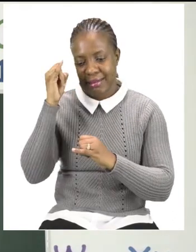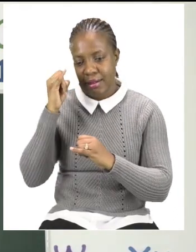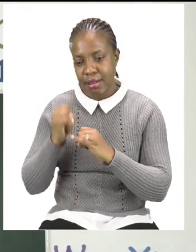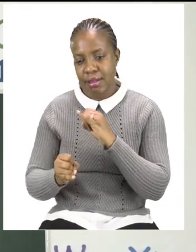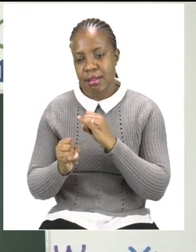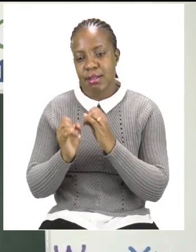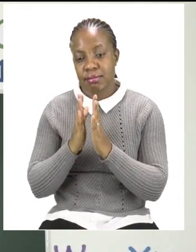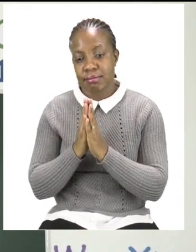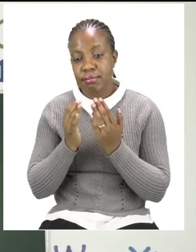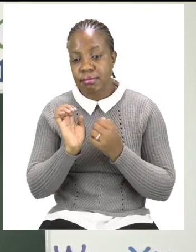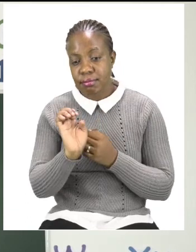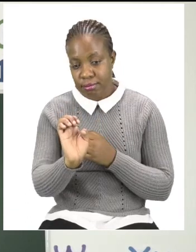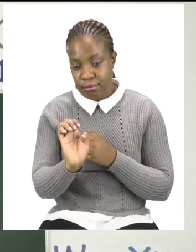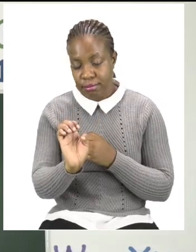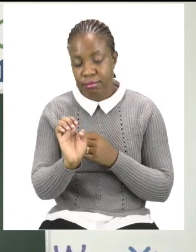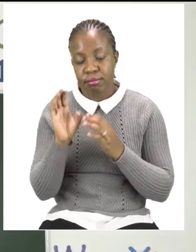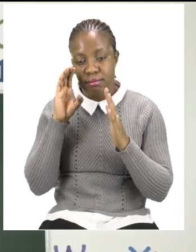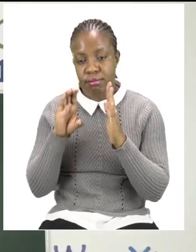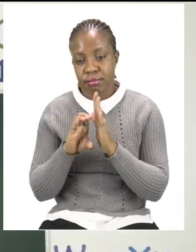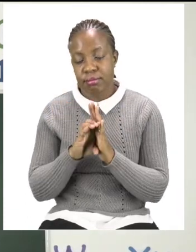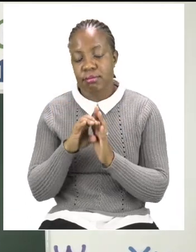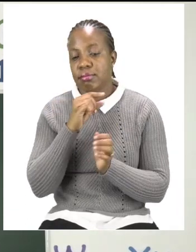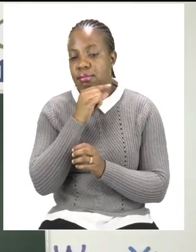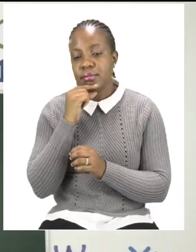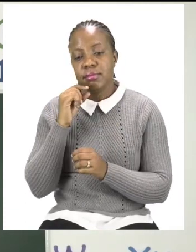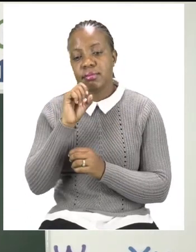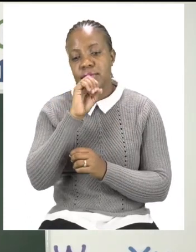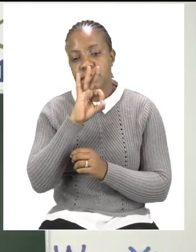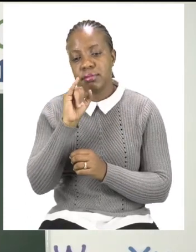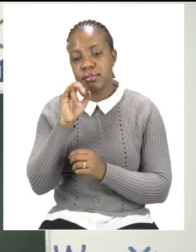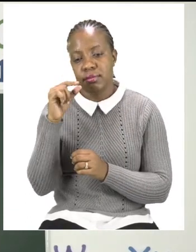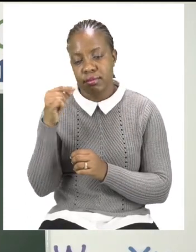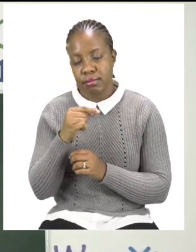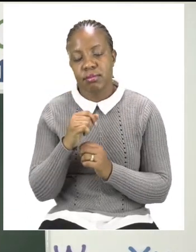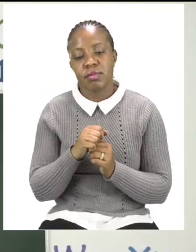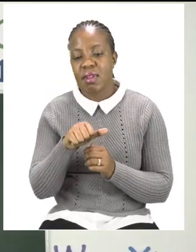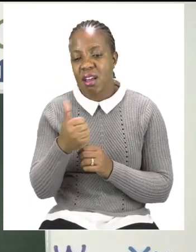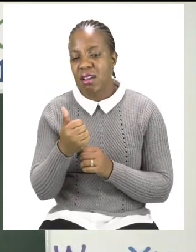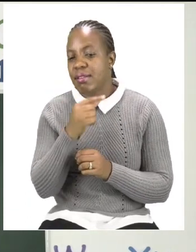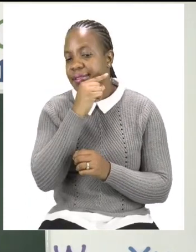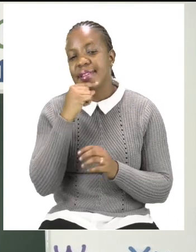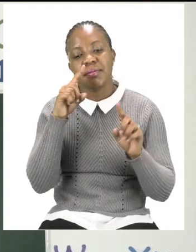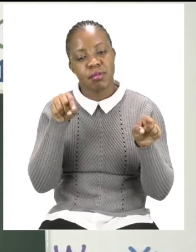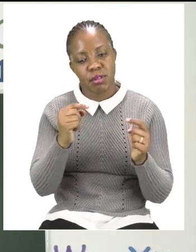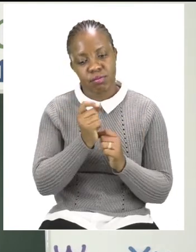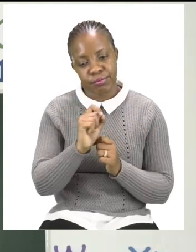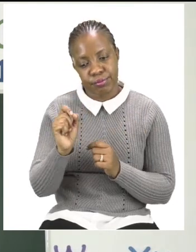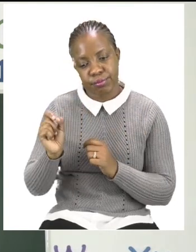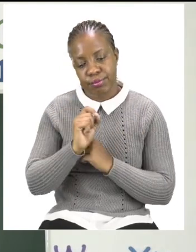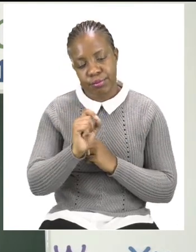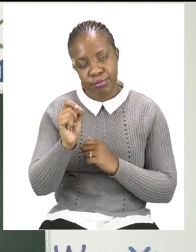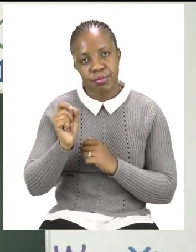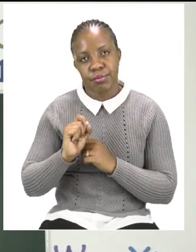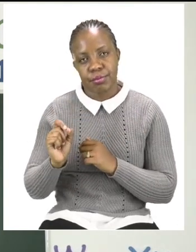If you managed to get all of these right without my help, good job. That makes me very happy and shows me that